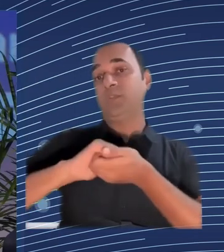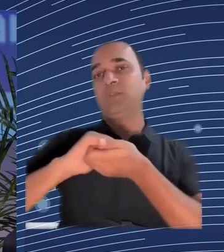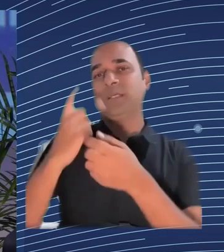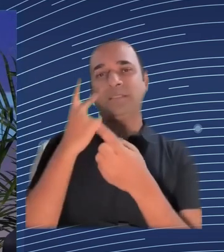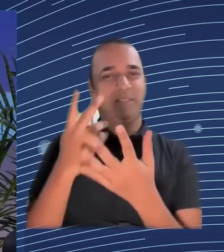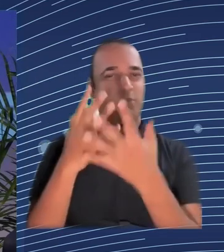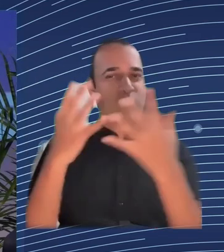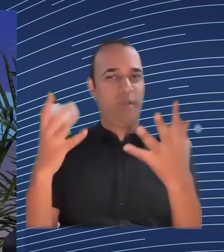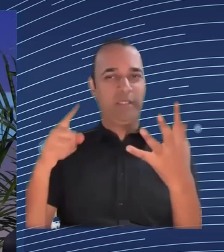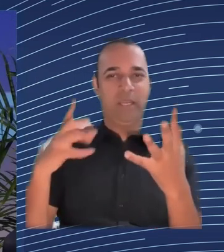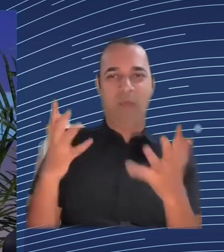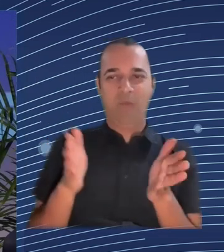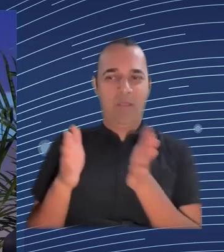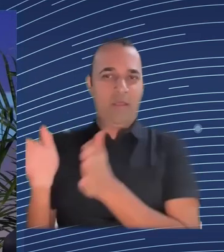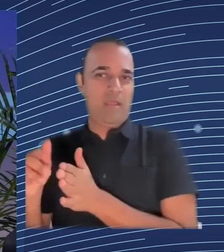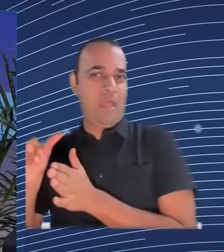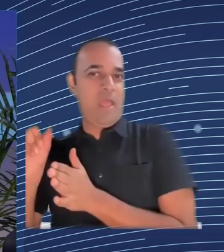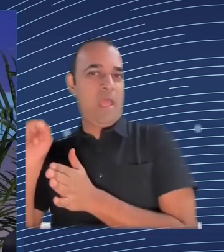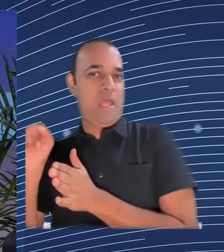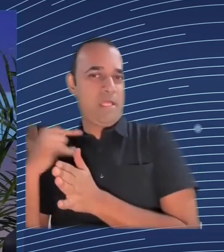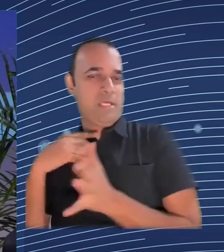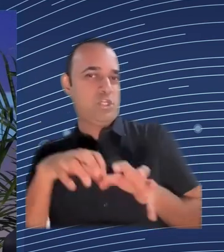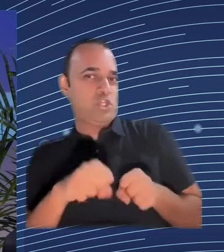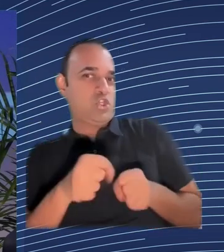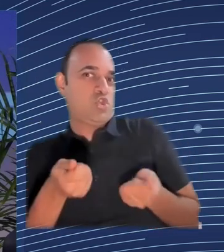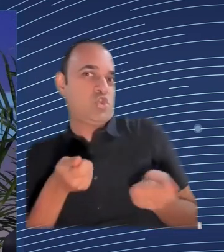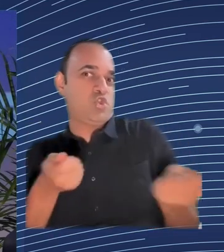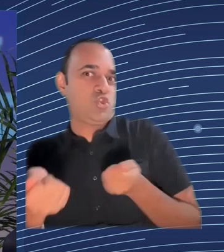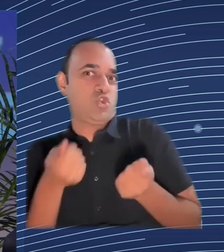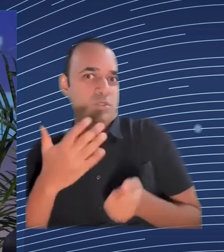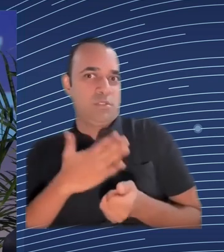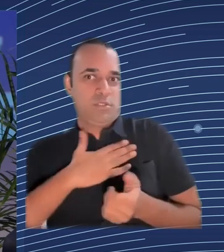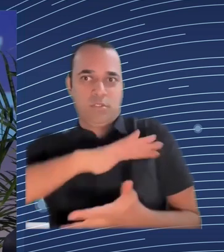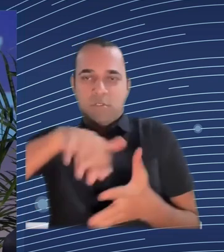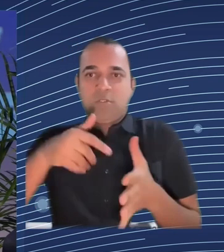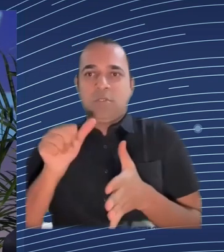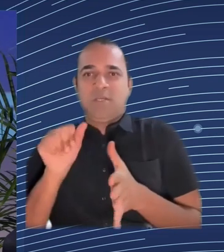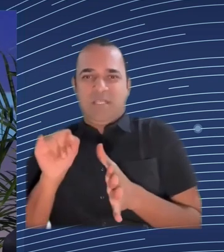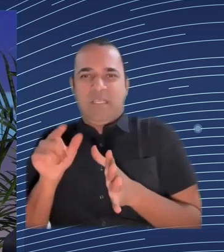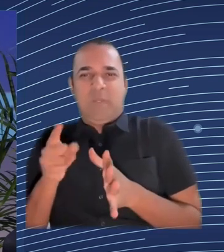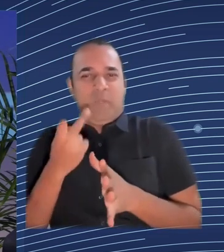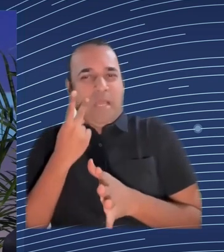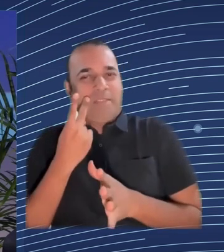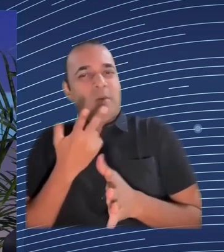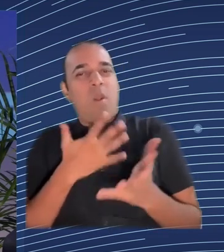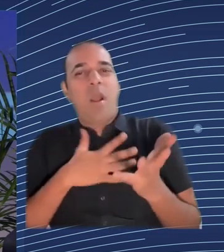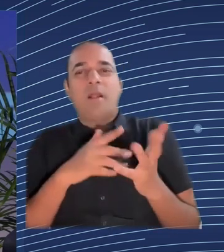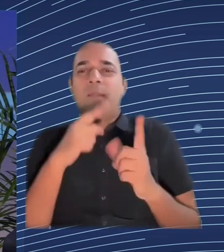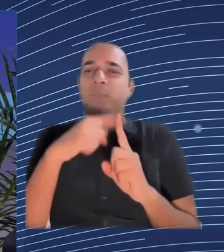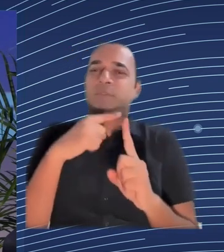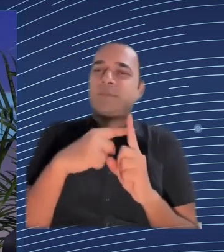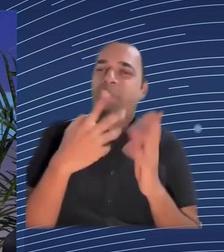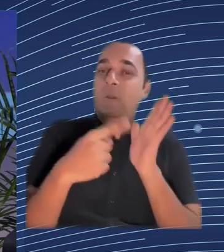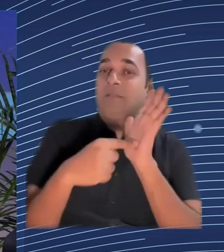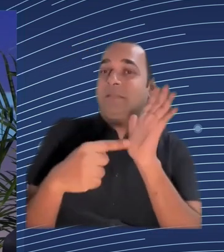work unfortunately some of examples I've seen so far are a bit of exploitative and controlling and greedy and return to a very Taylor